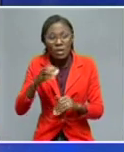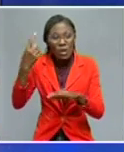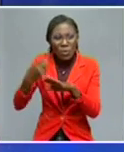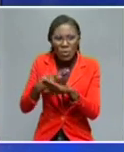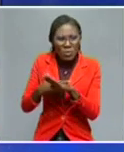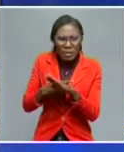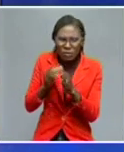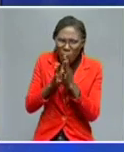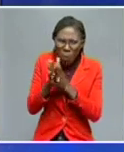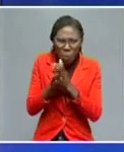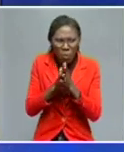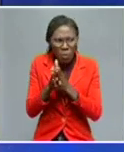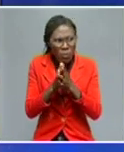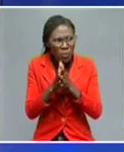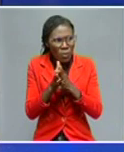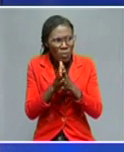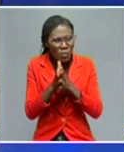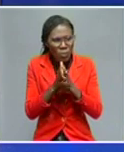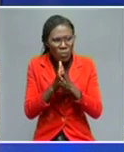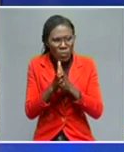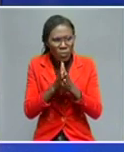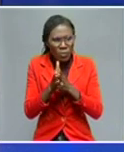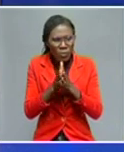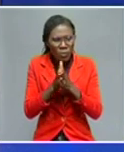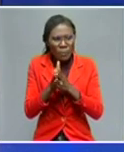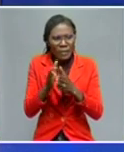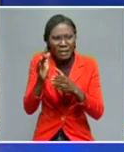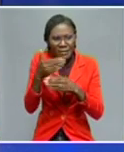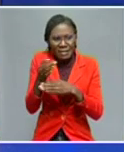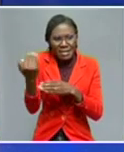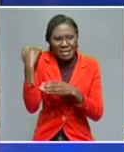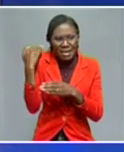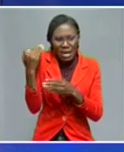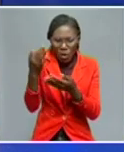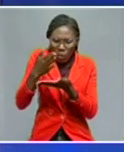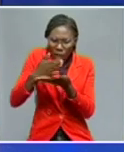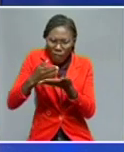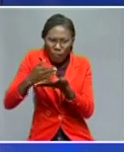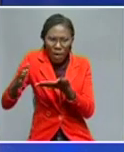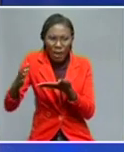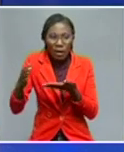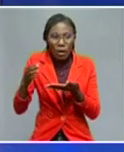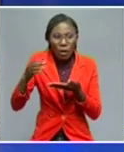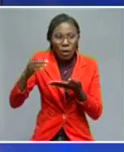on the southwest by Poland and Ukraine.